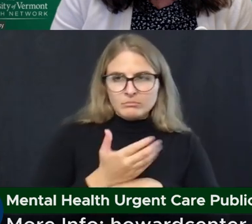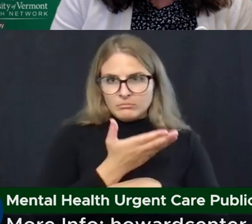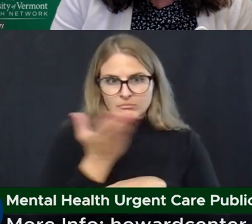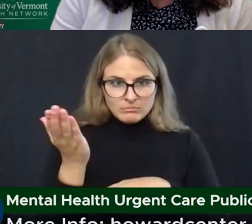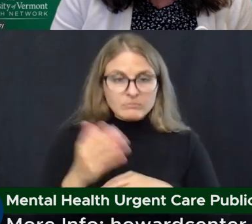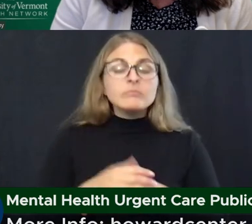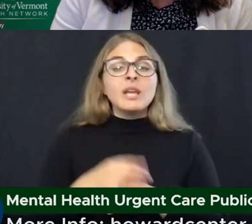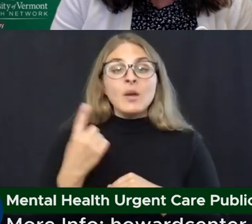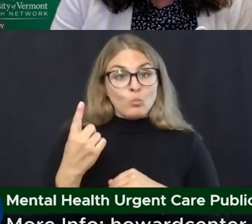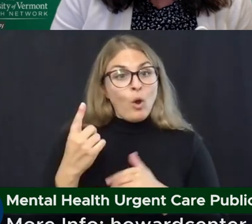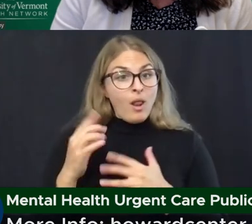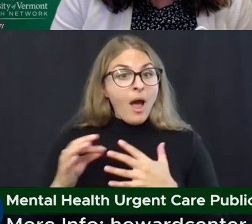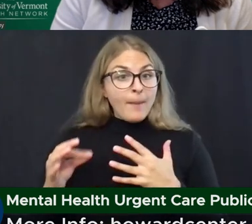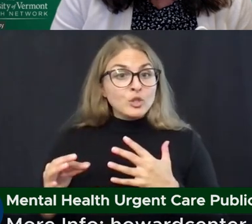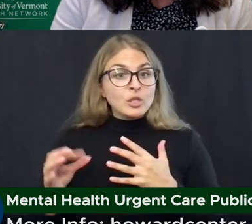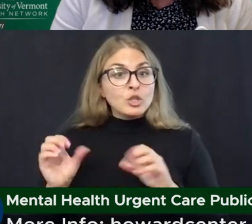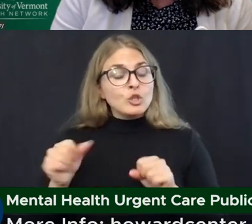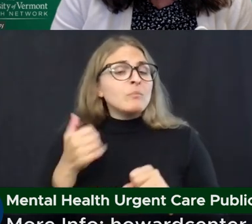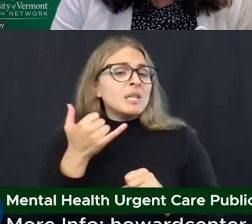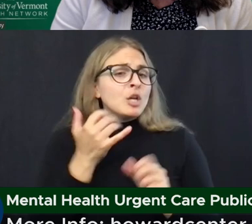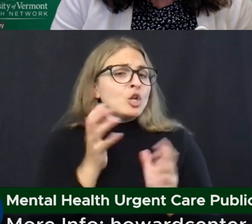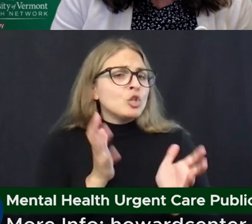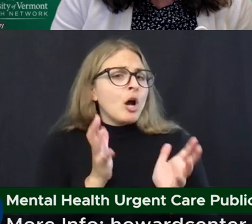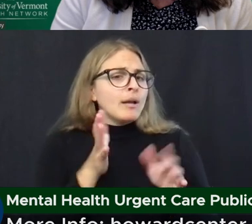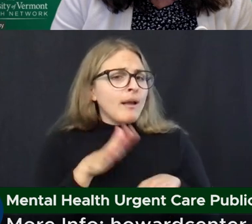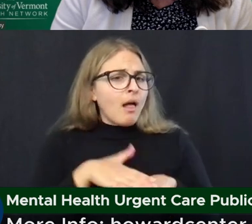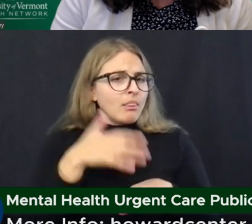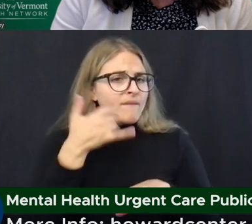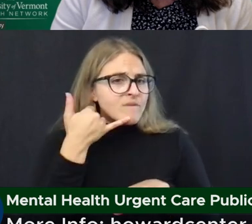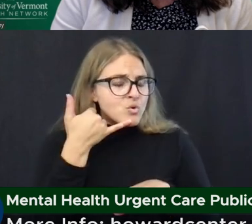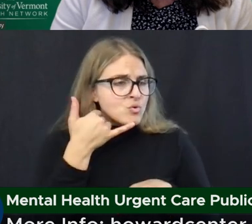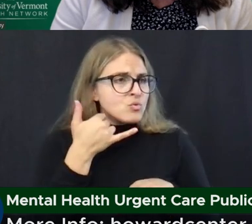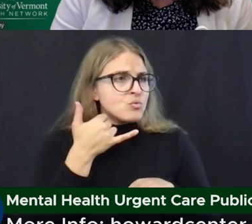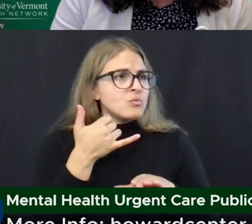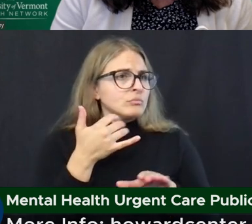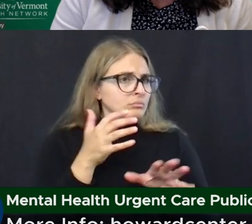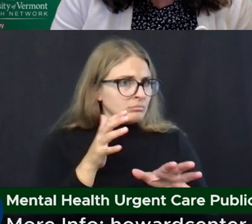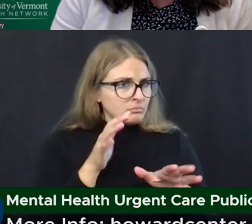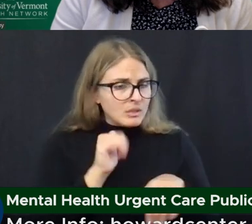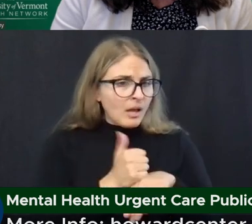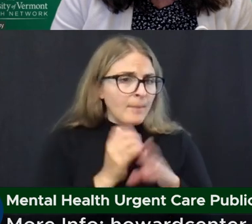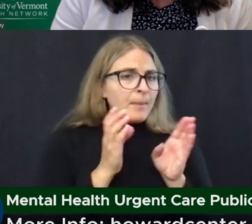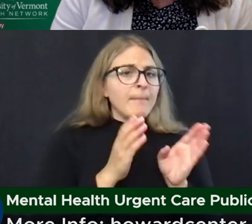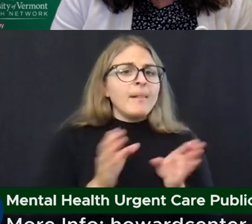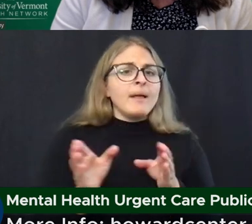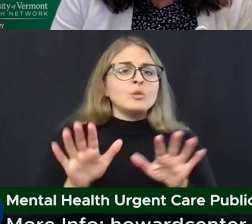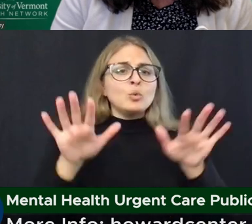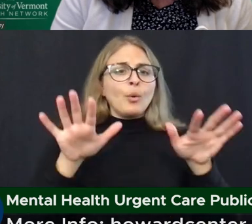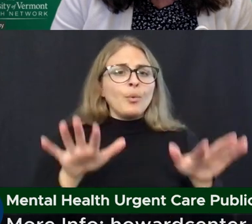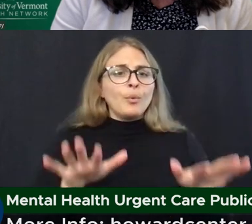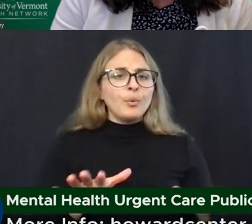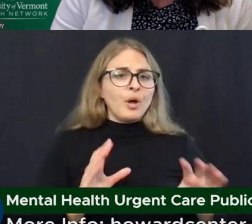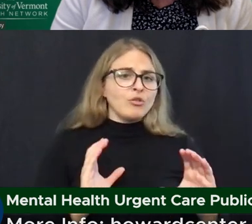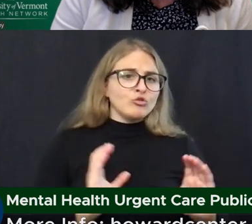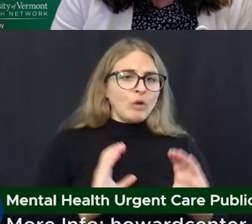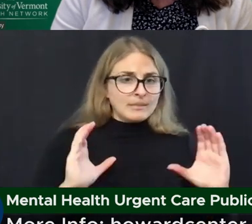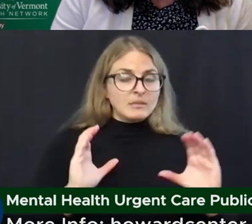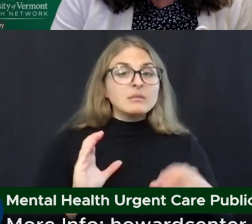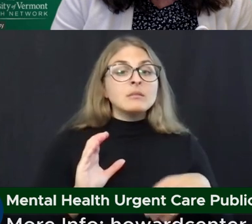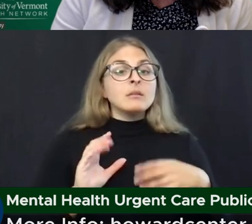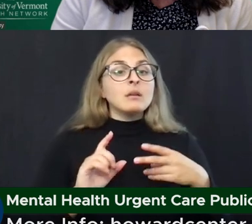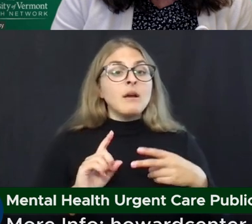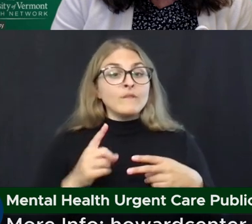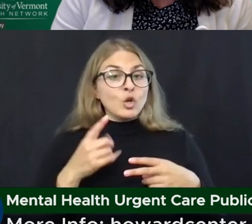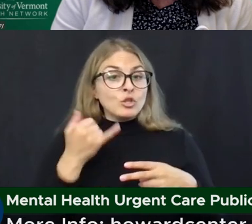of those options may be phone support that helps to make a plan and alleviate the immediate crisis. First call can also